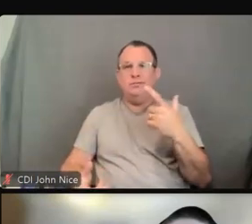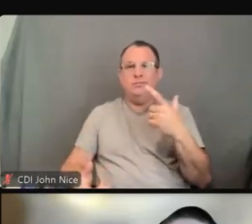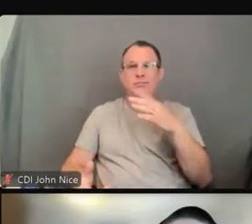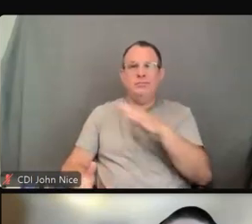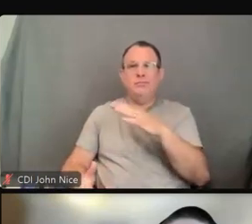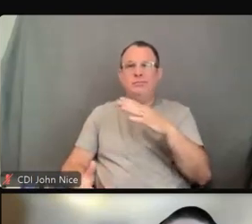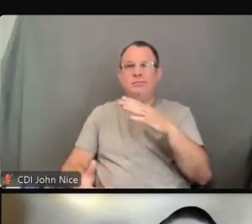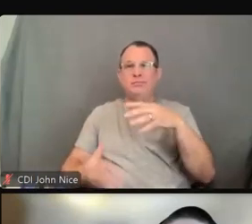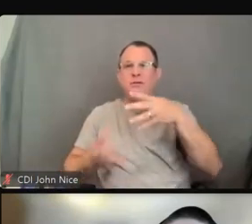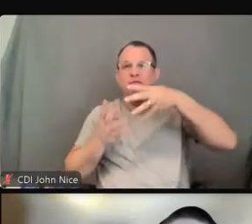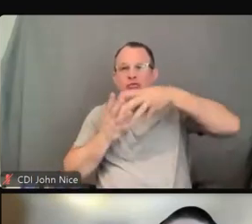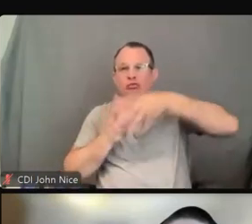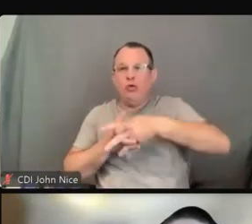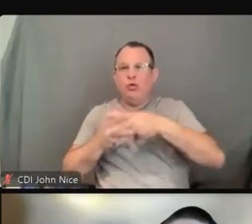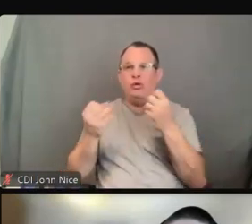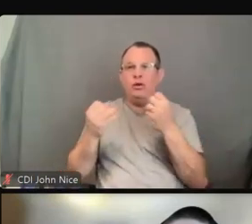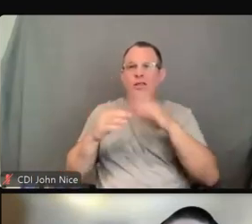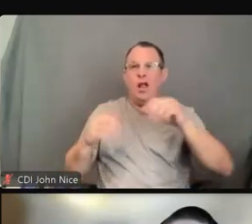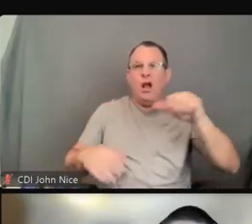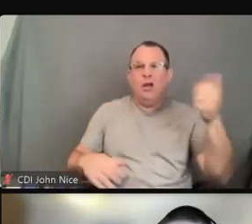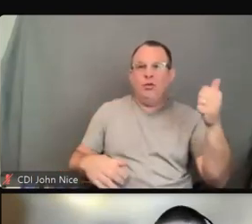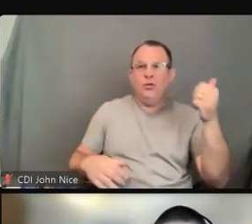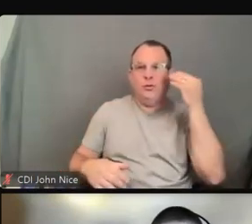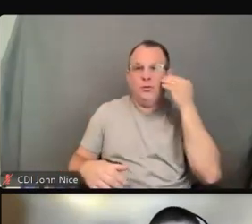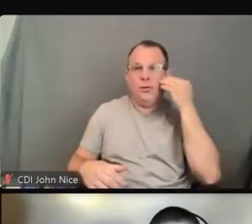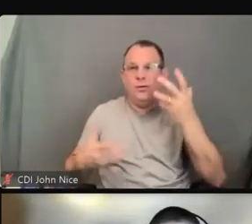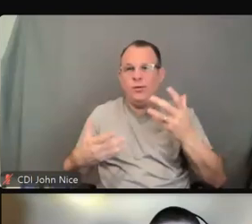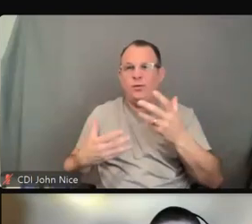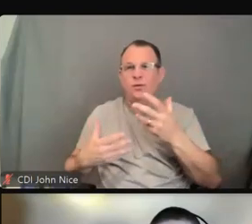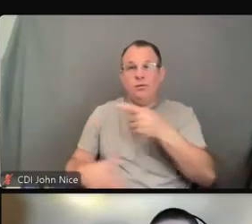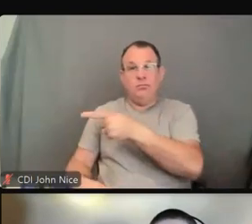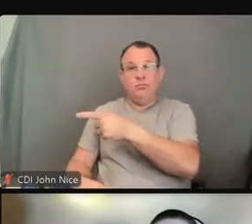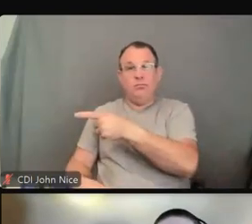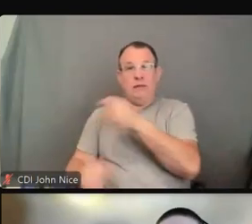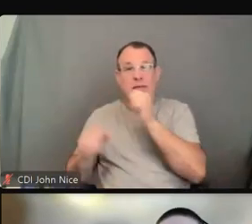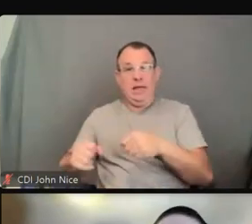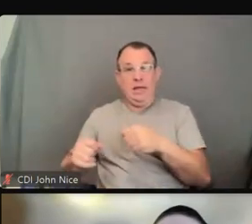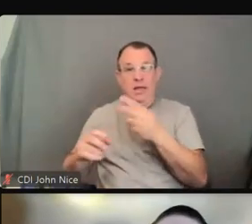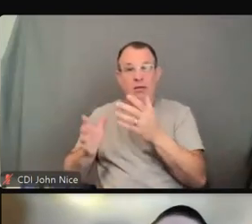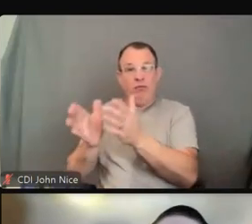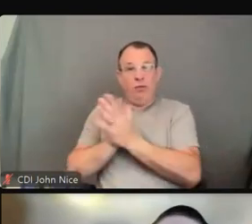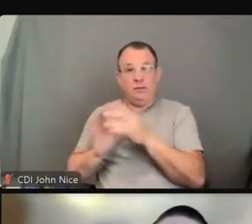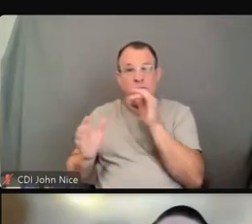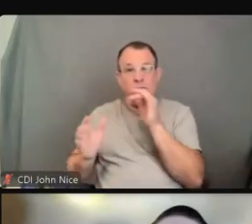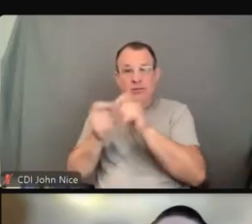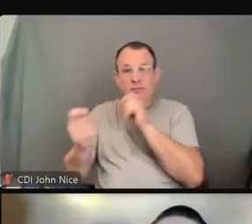dialect, can they request a specific person or a live interpreter to make sure that that is covered?